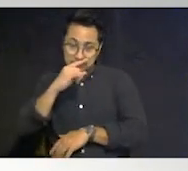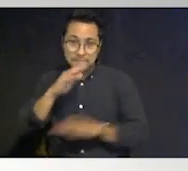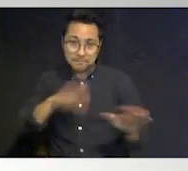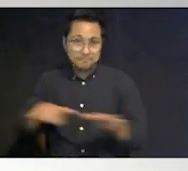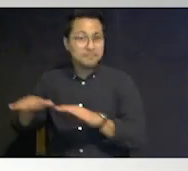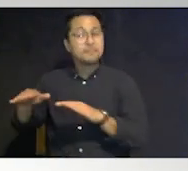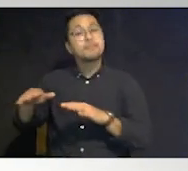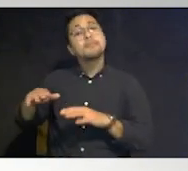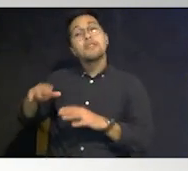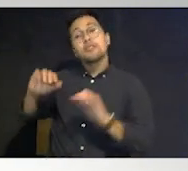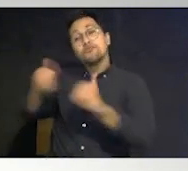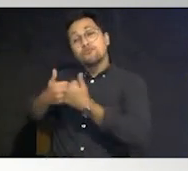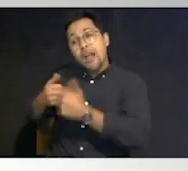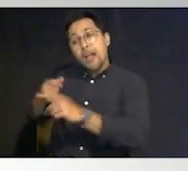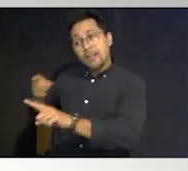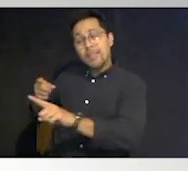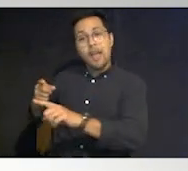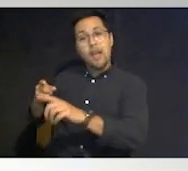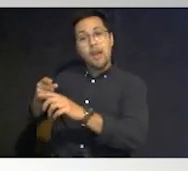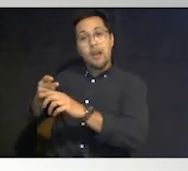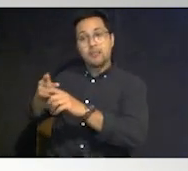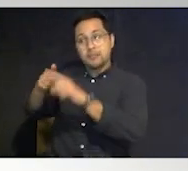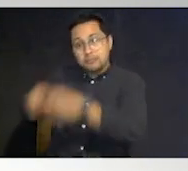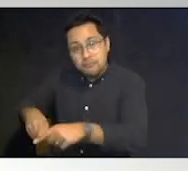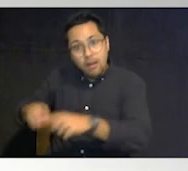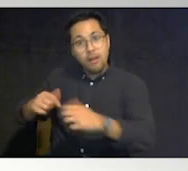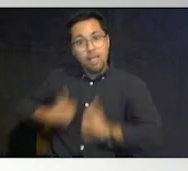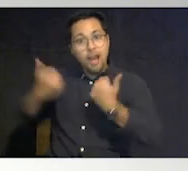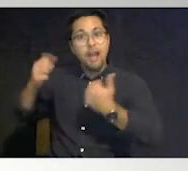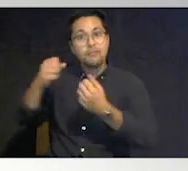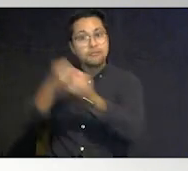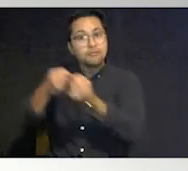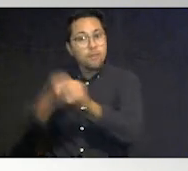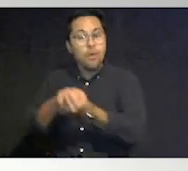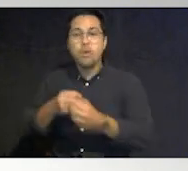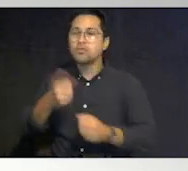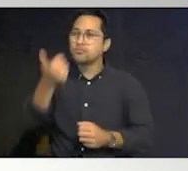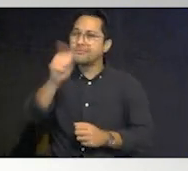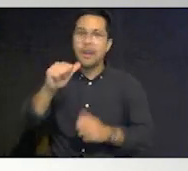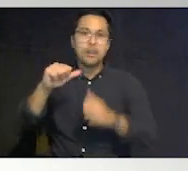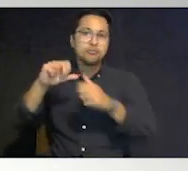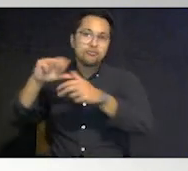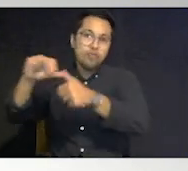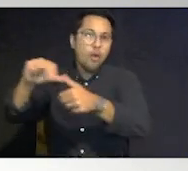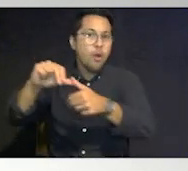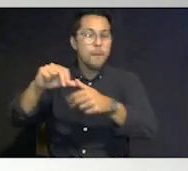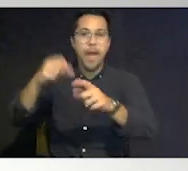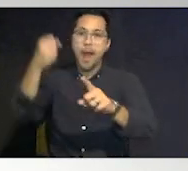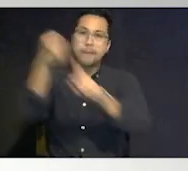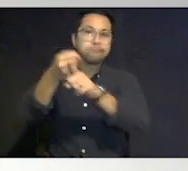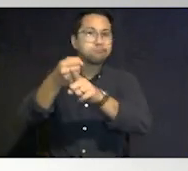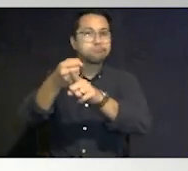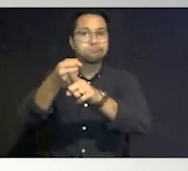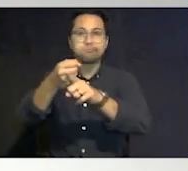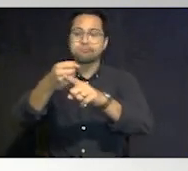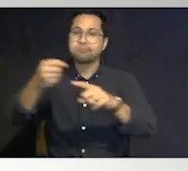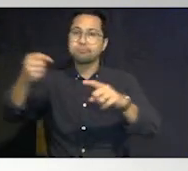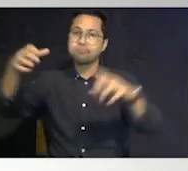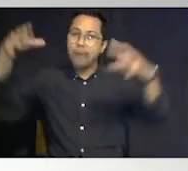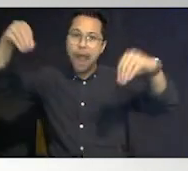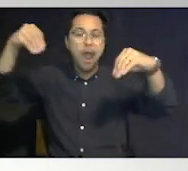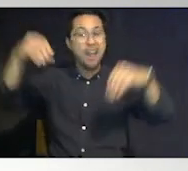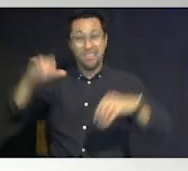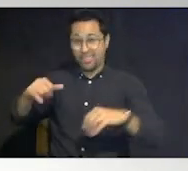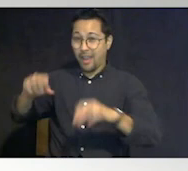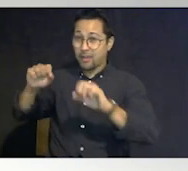children is that they are life support dependent so any storm that has the ability to knock out power is a threat to the